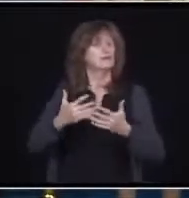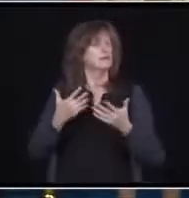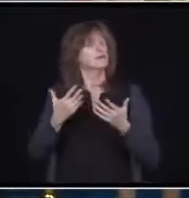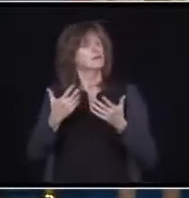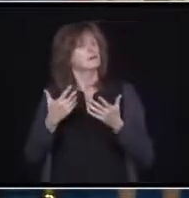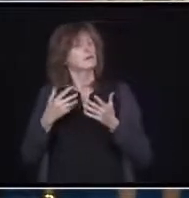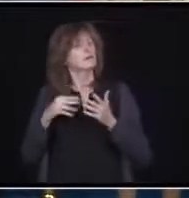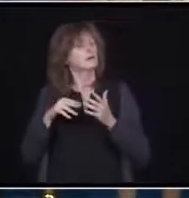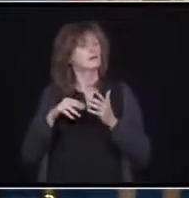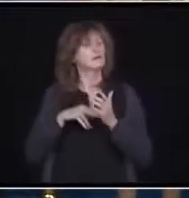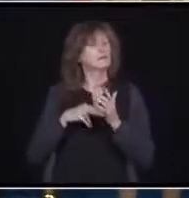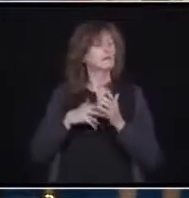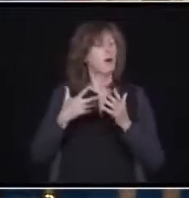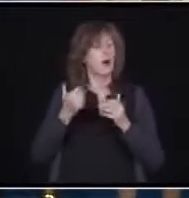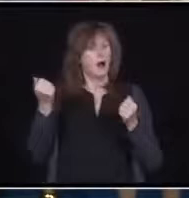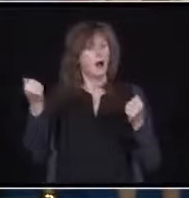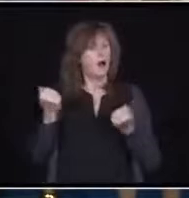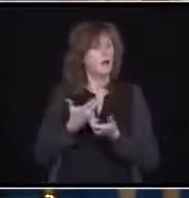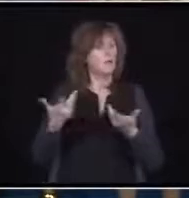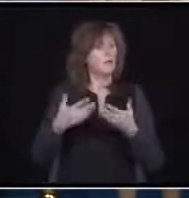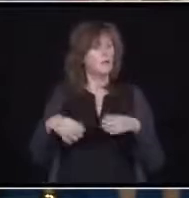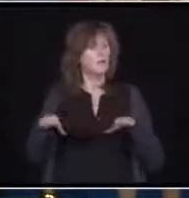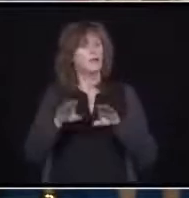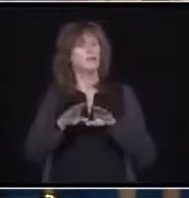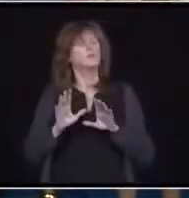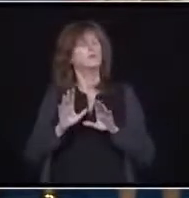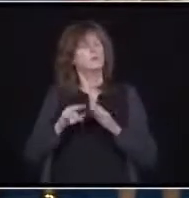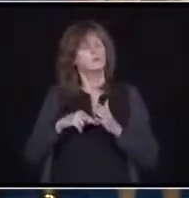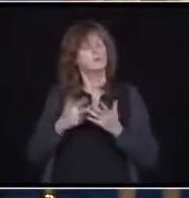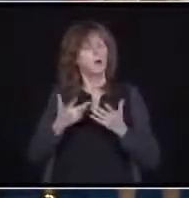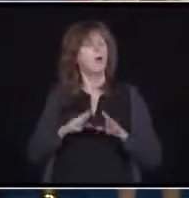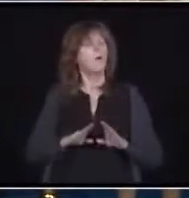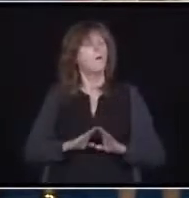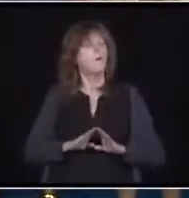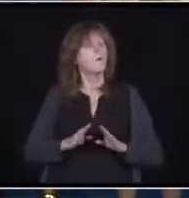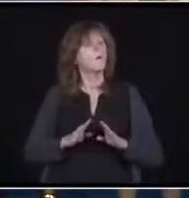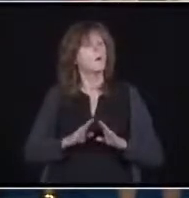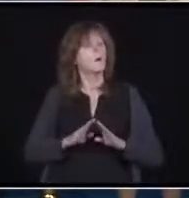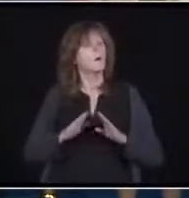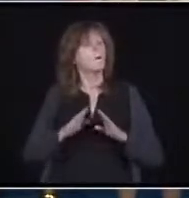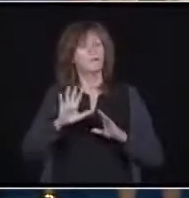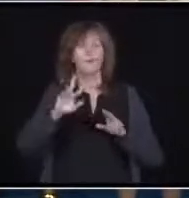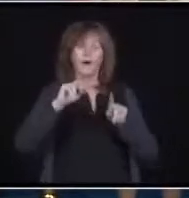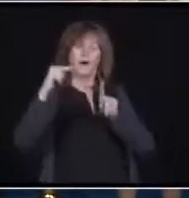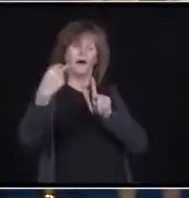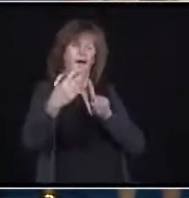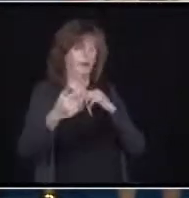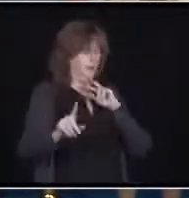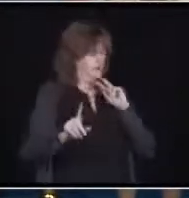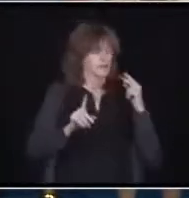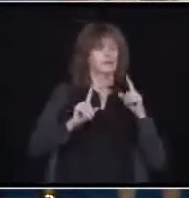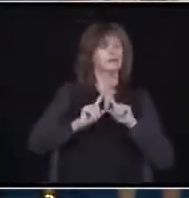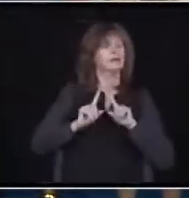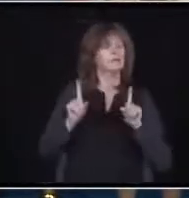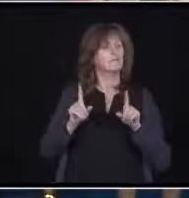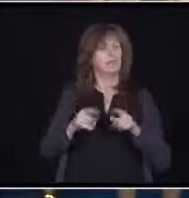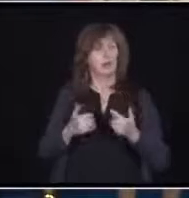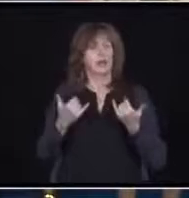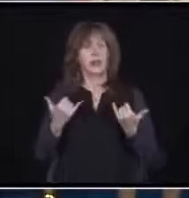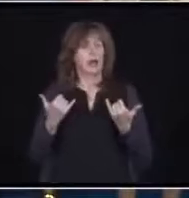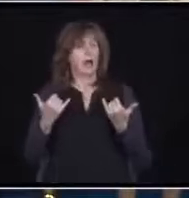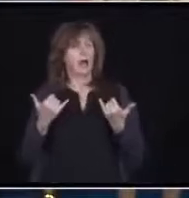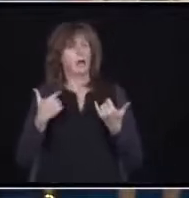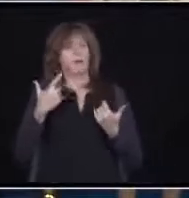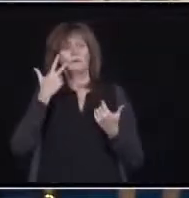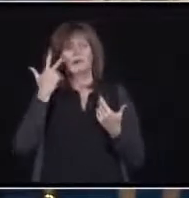up and that may sound like semantics. It was set up in a different perspective. As we're now looking at the situation we're seeing, as I